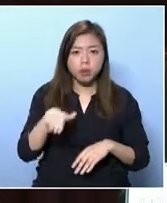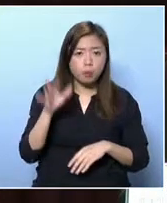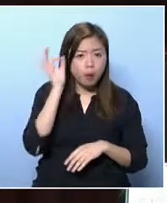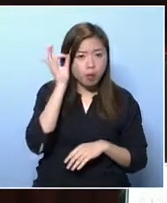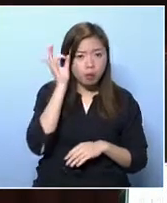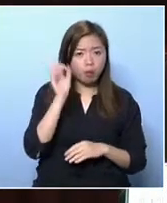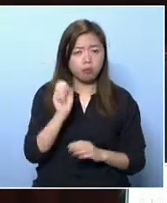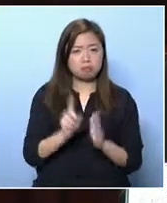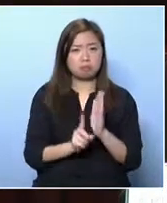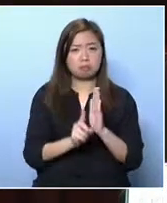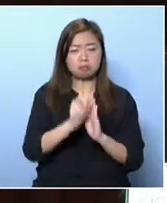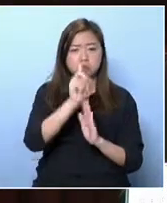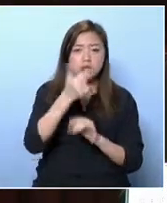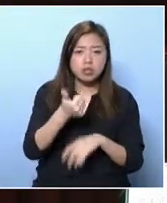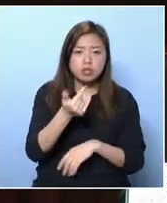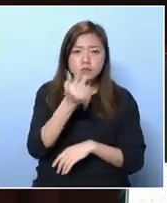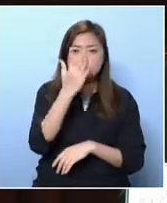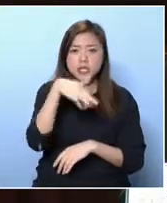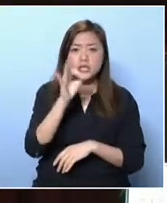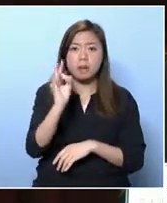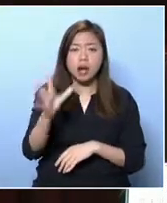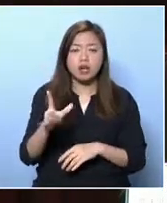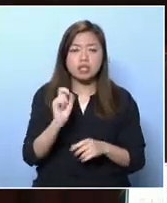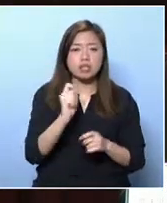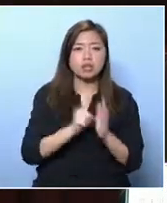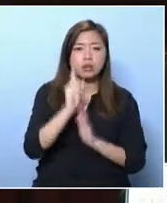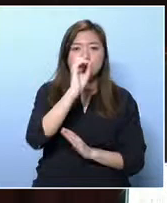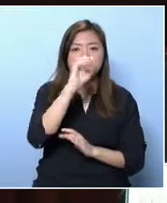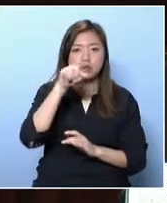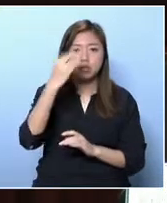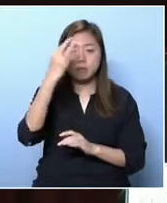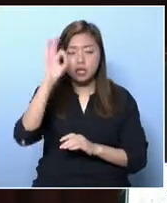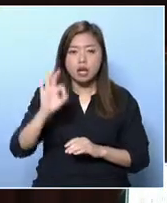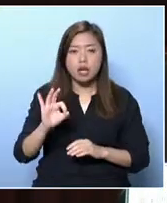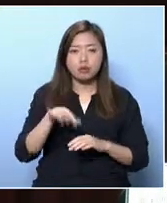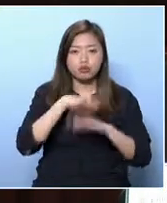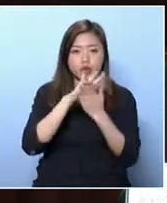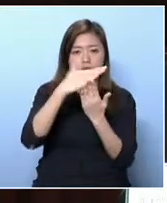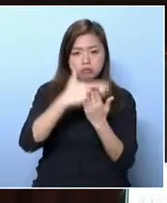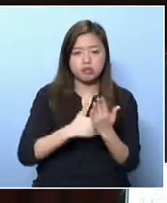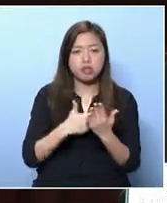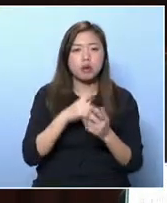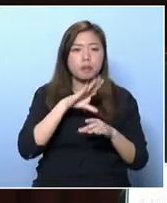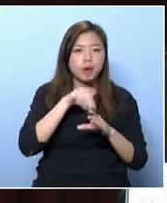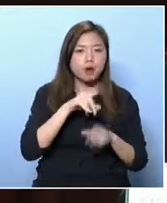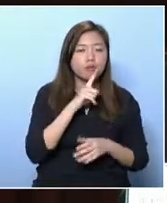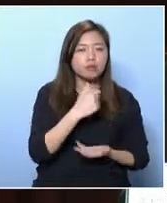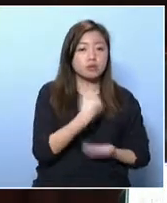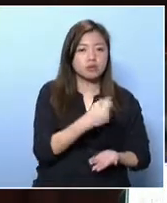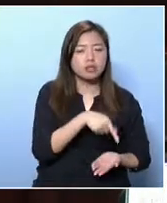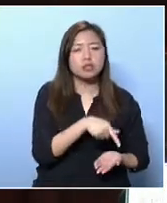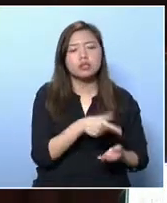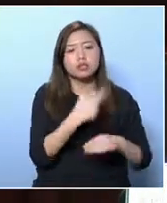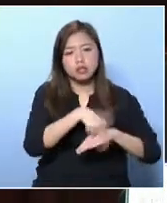notwithstanding the poverty alleviation, we have seen an increase of 0.3% of